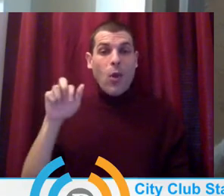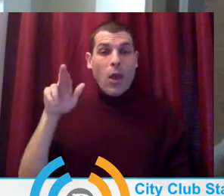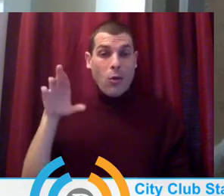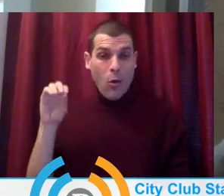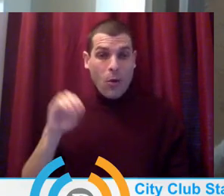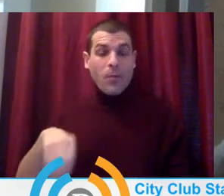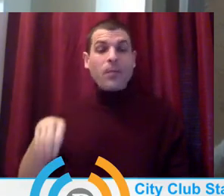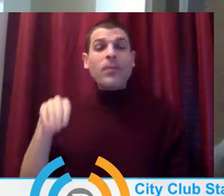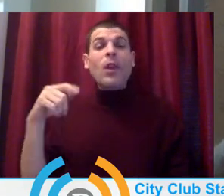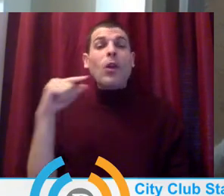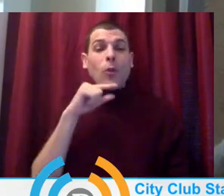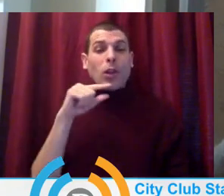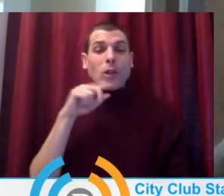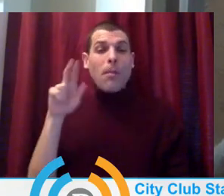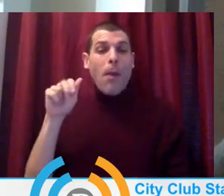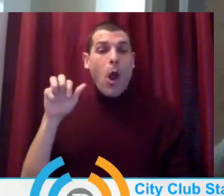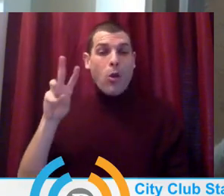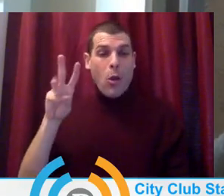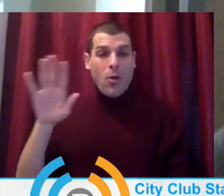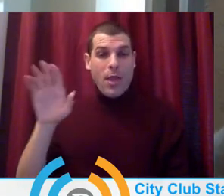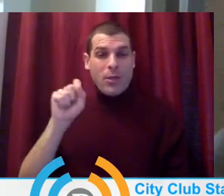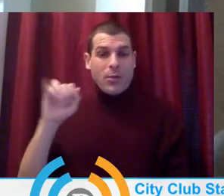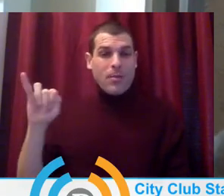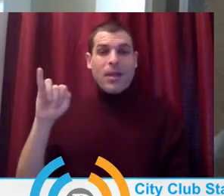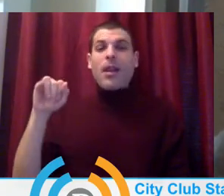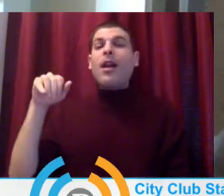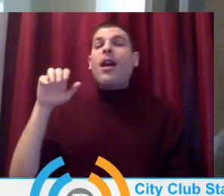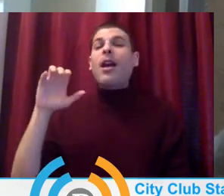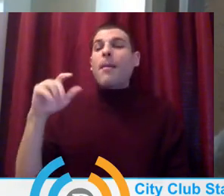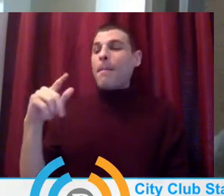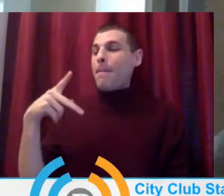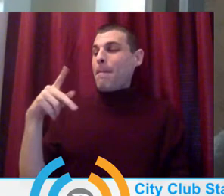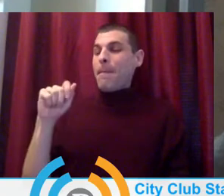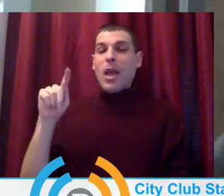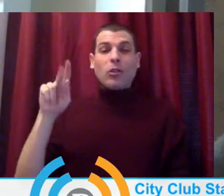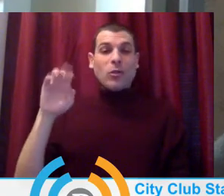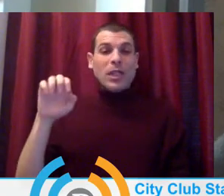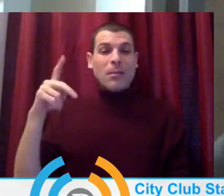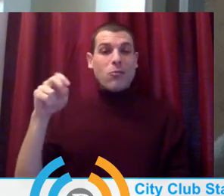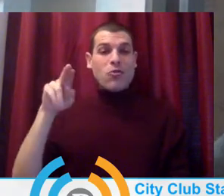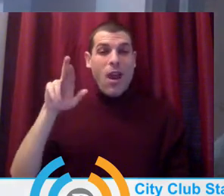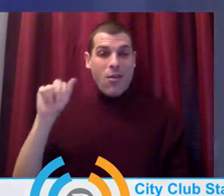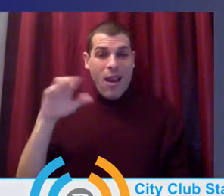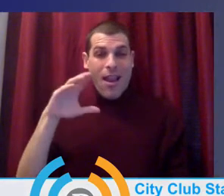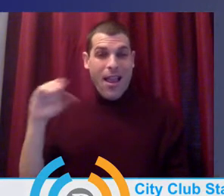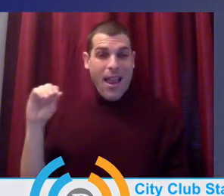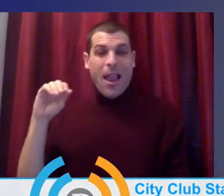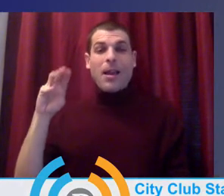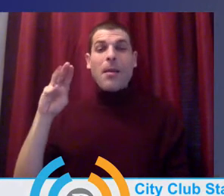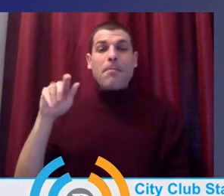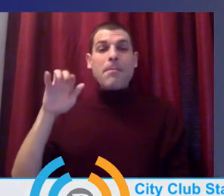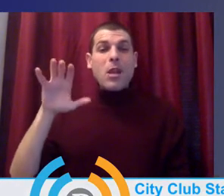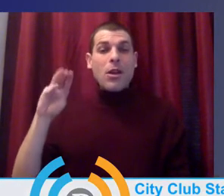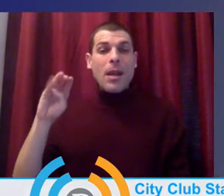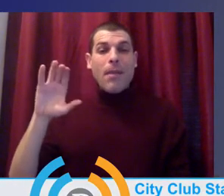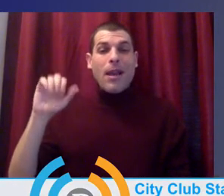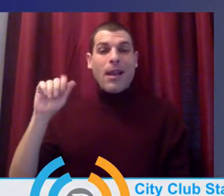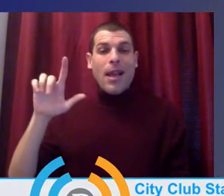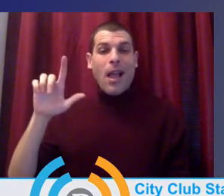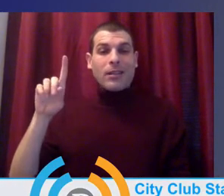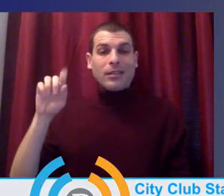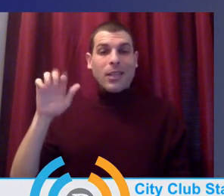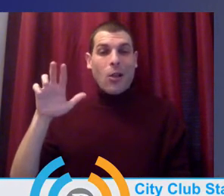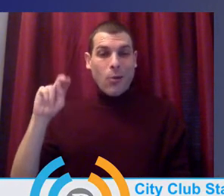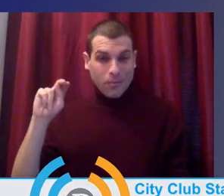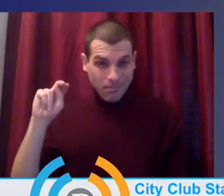Superintendent, Dr. Catrice Pereira. And Oregon's Early Learning Director, Miriam Calderon. Before